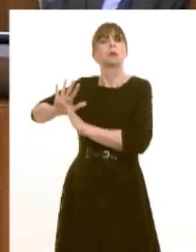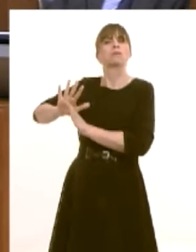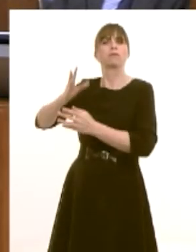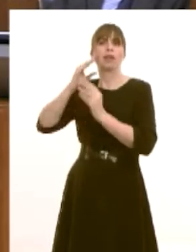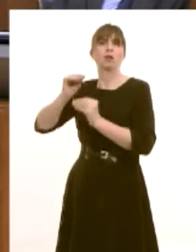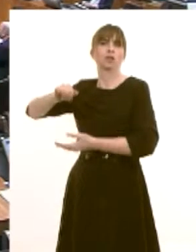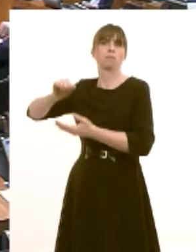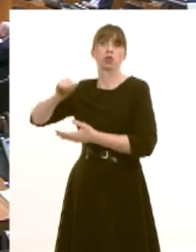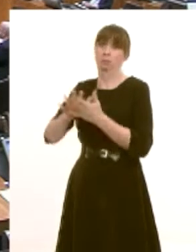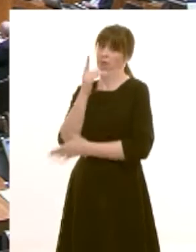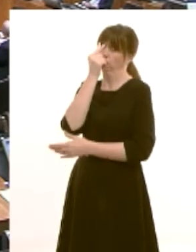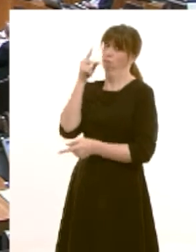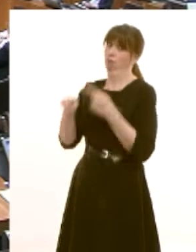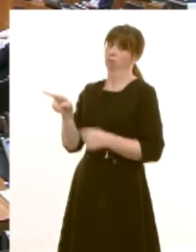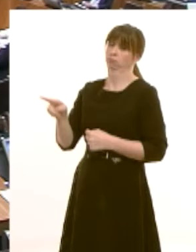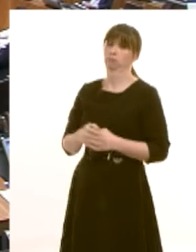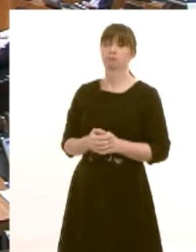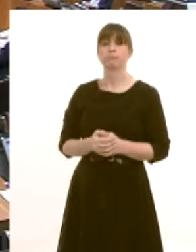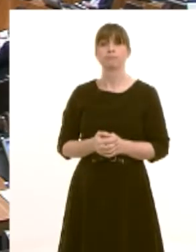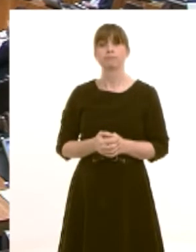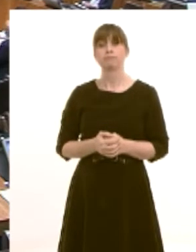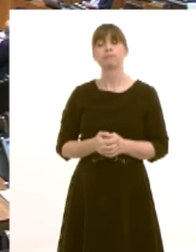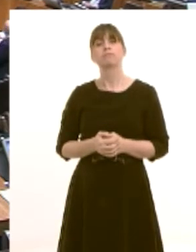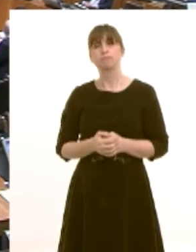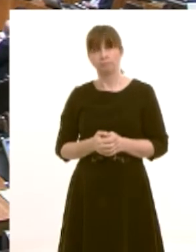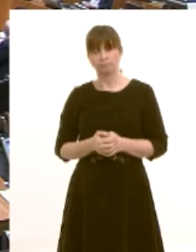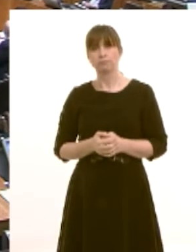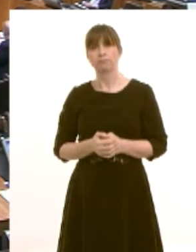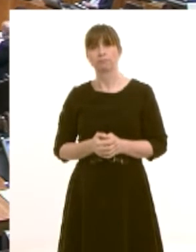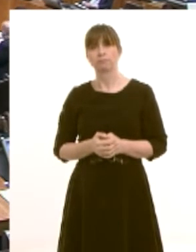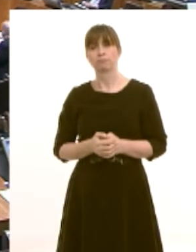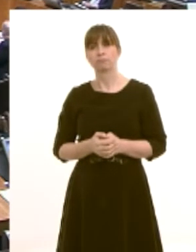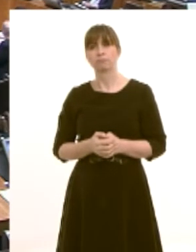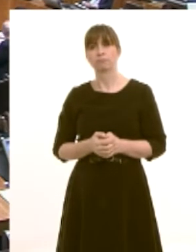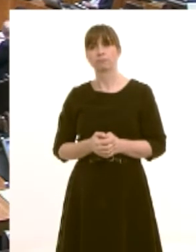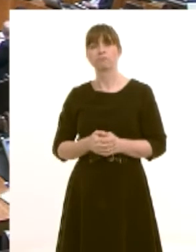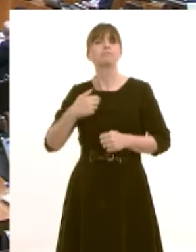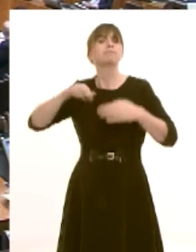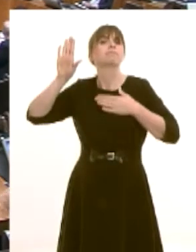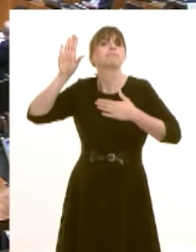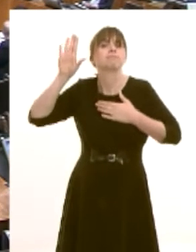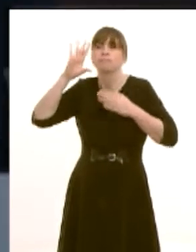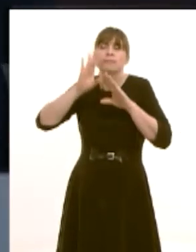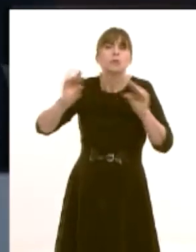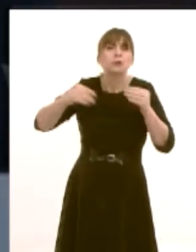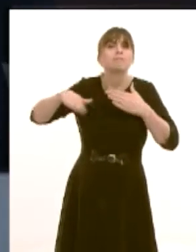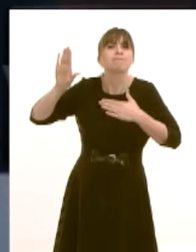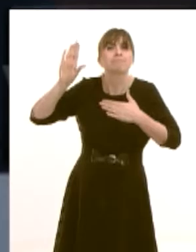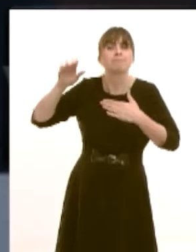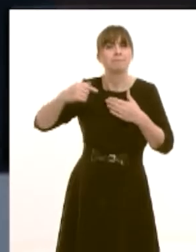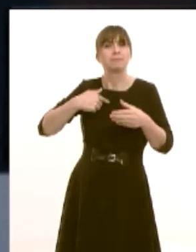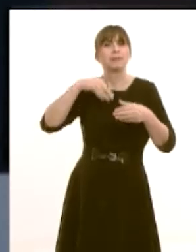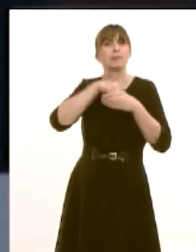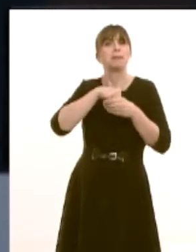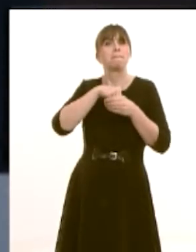William Powell. Ddiolch. Ddiolch. And in accordance with the members' register of interest, I should declare that I'm both a member of Powys County